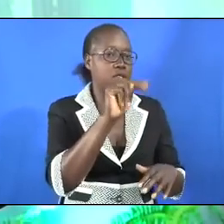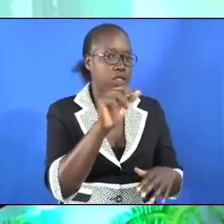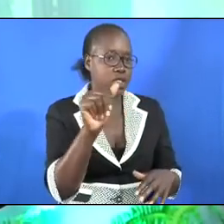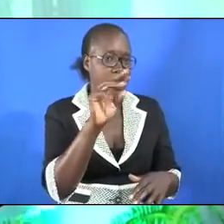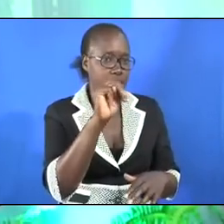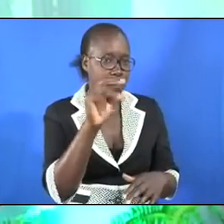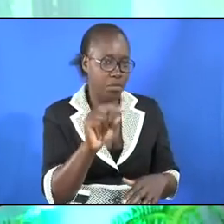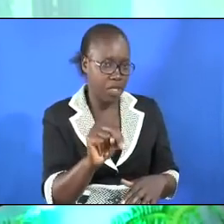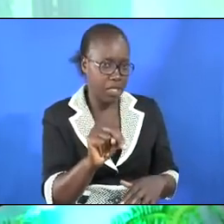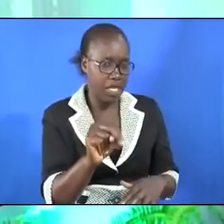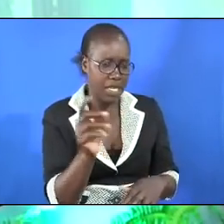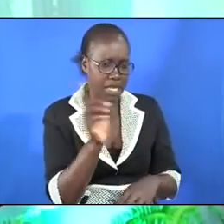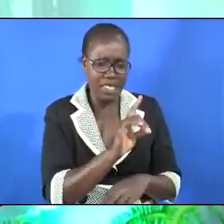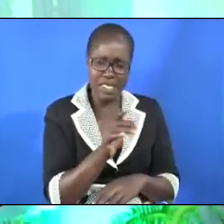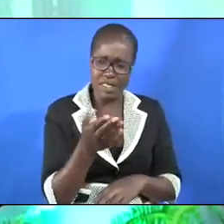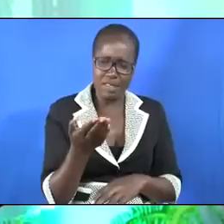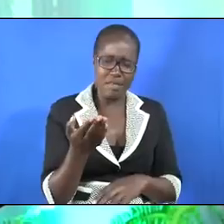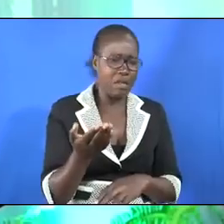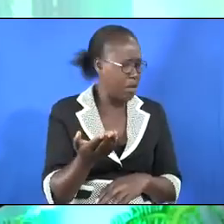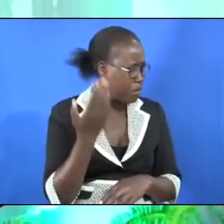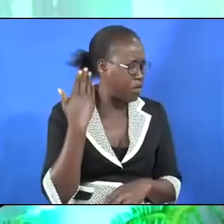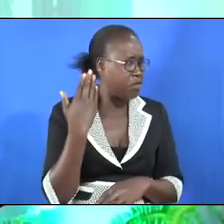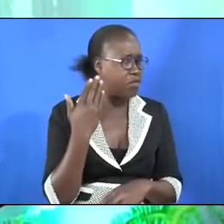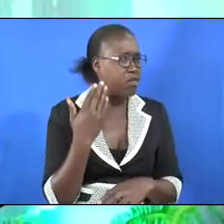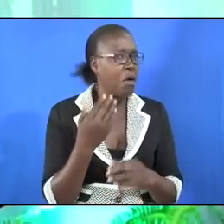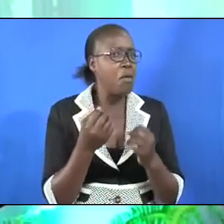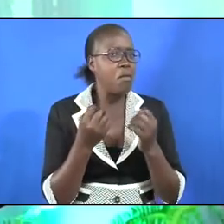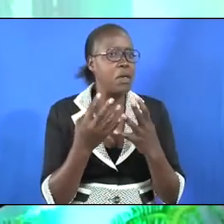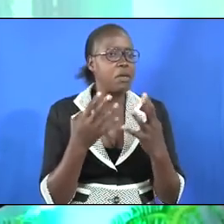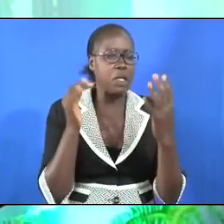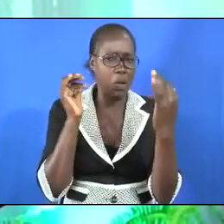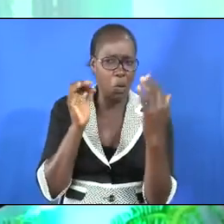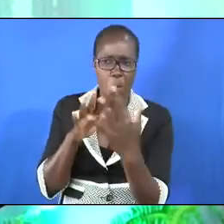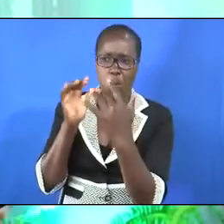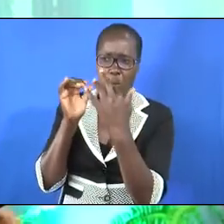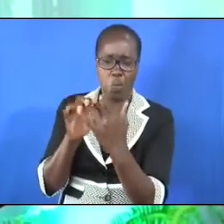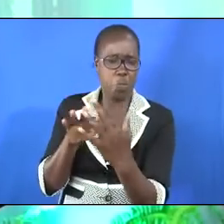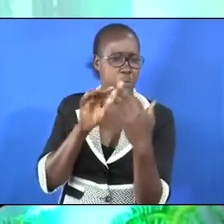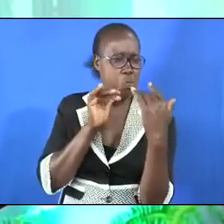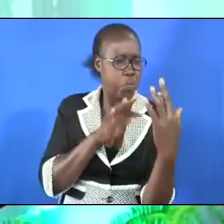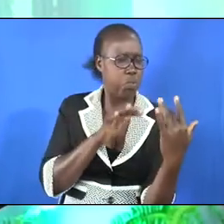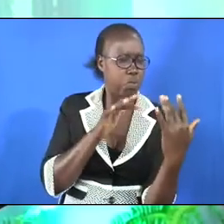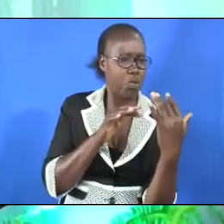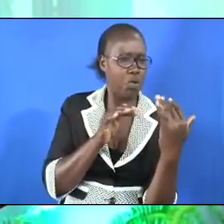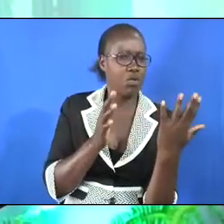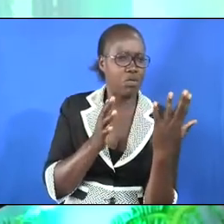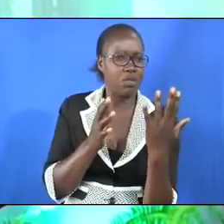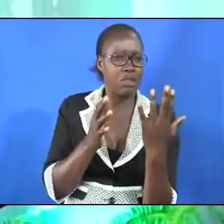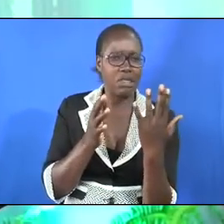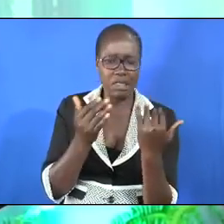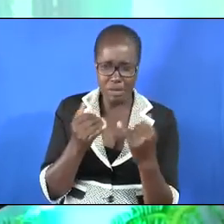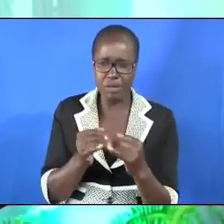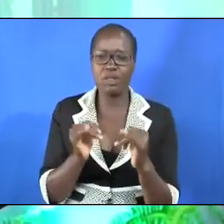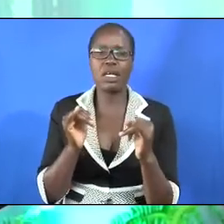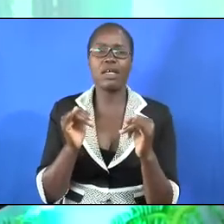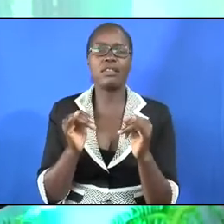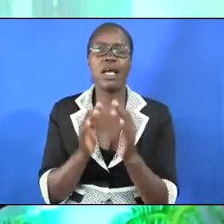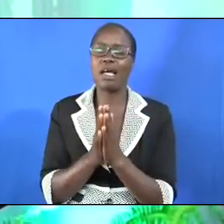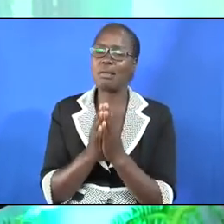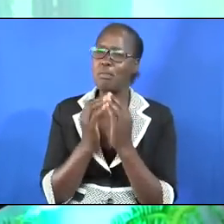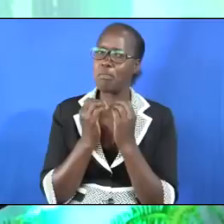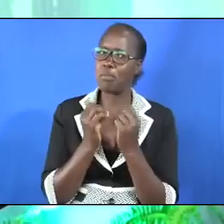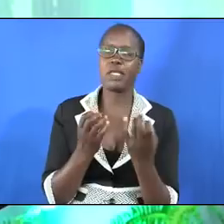days, there were several raids. Tribes and even nations